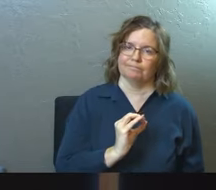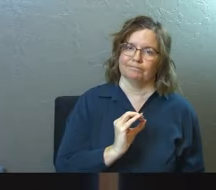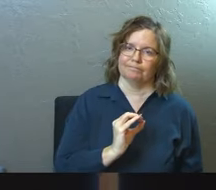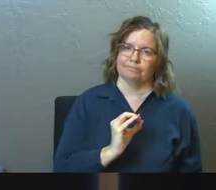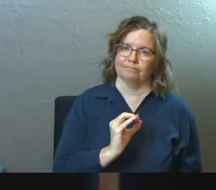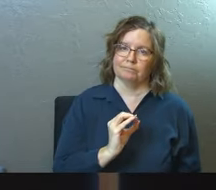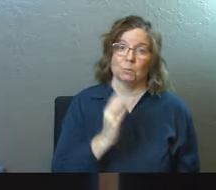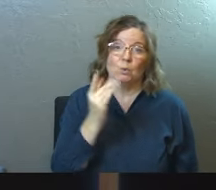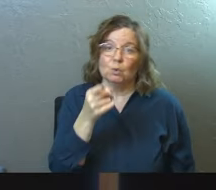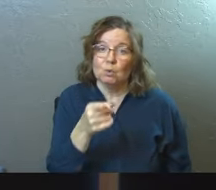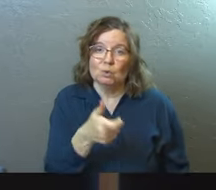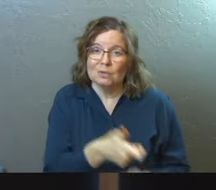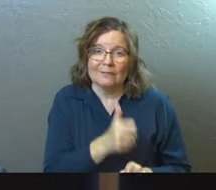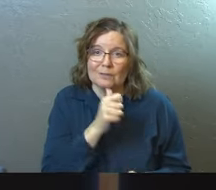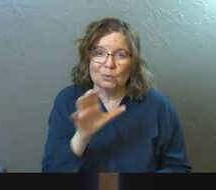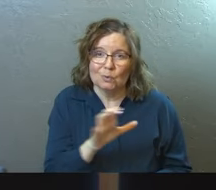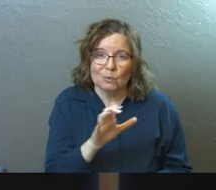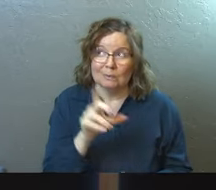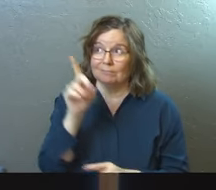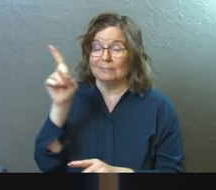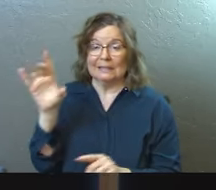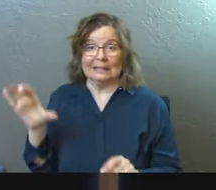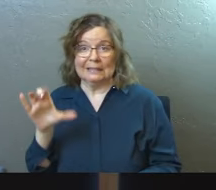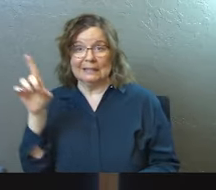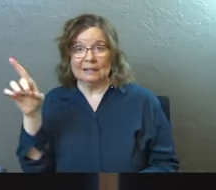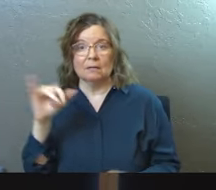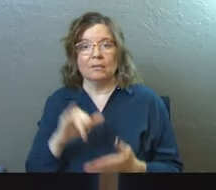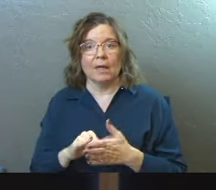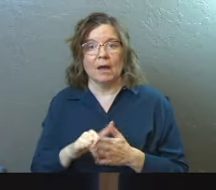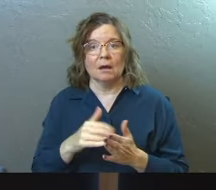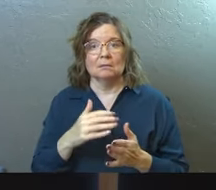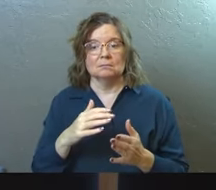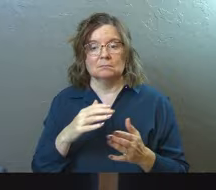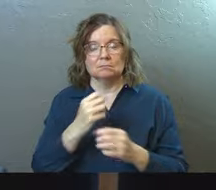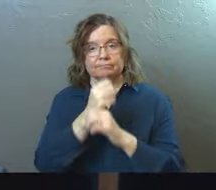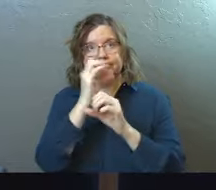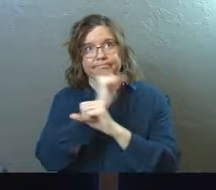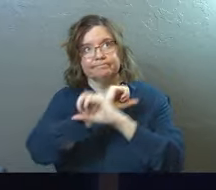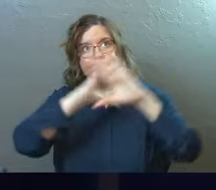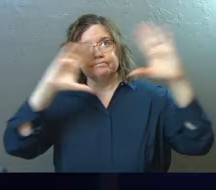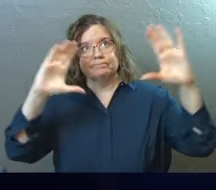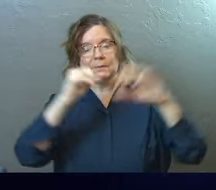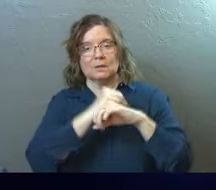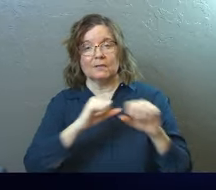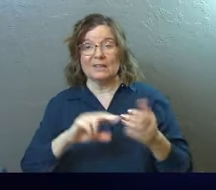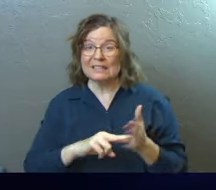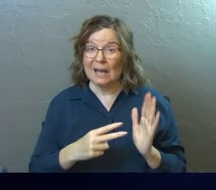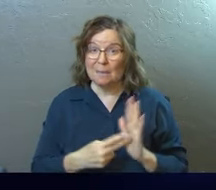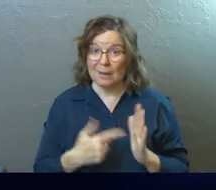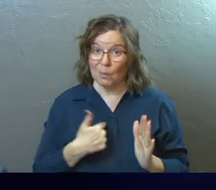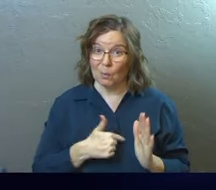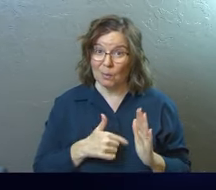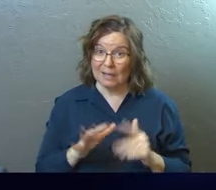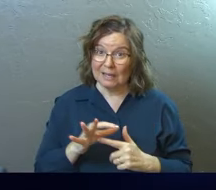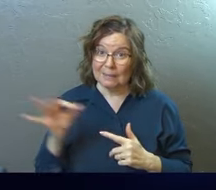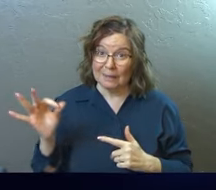Because you didn't do it. He did. That's a picture of salvation. Now, does that mean that we don't have a choice in the matter? We